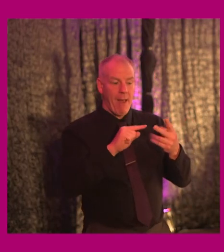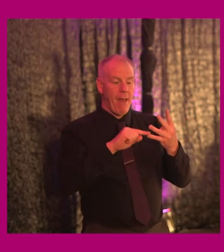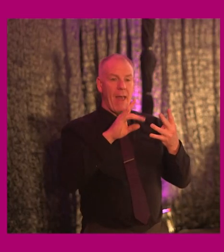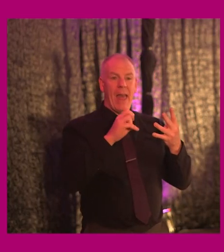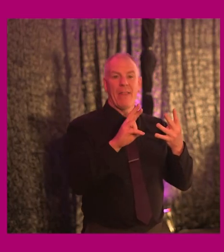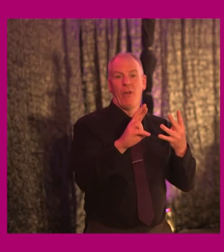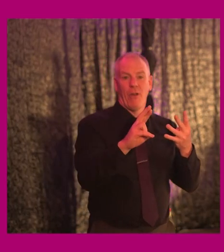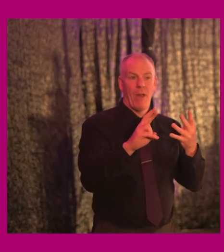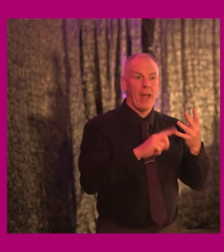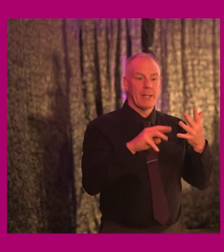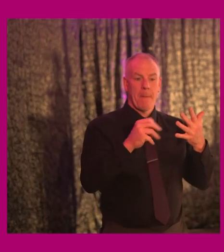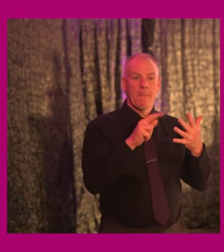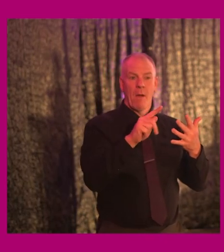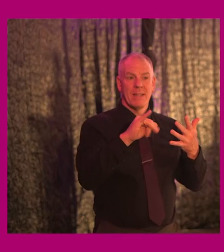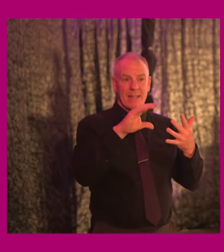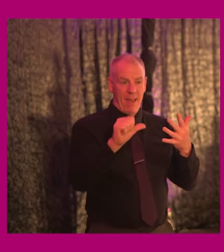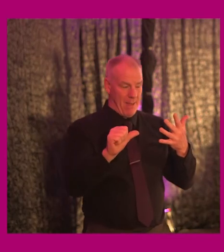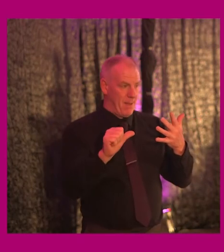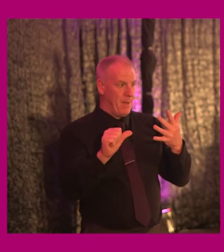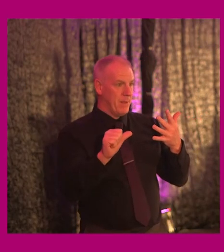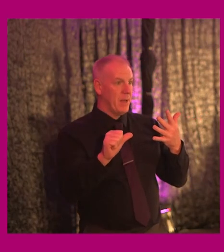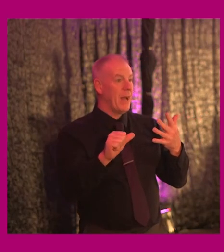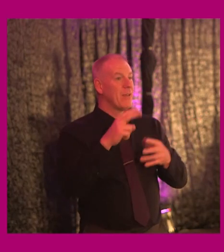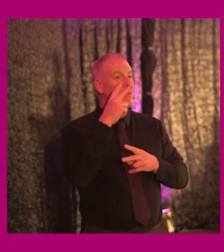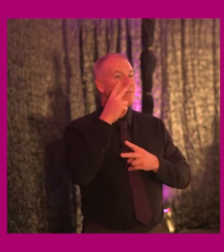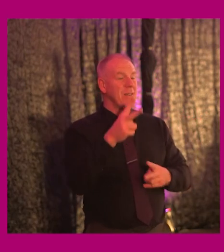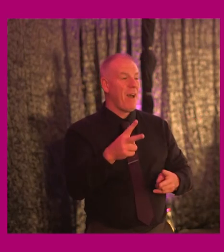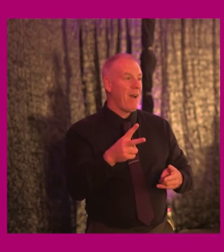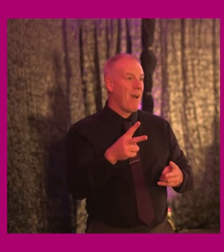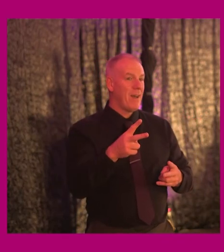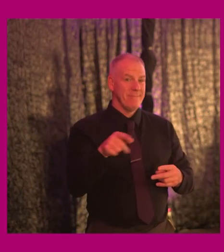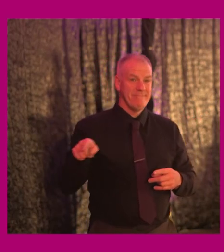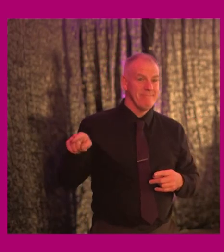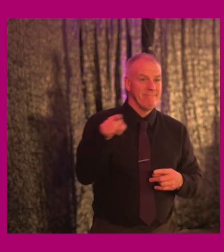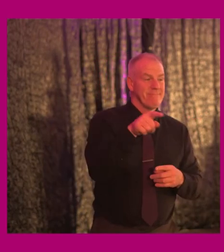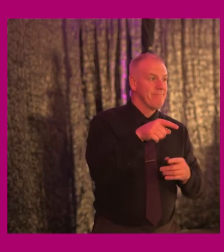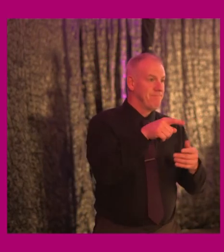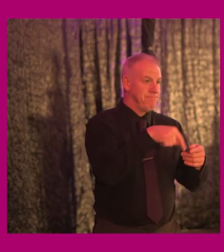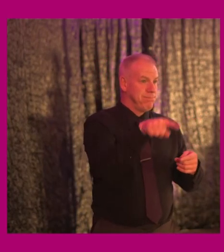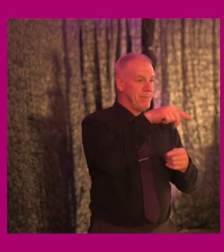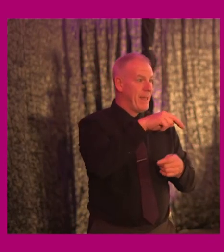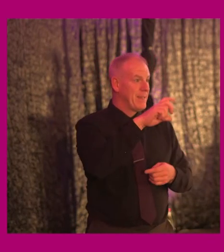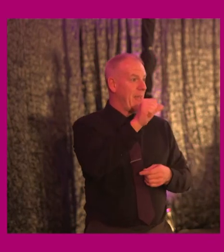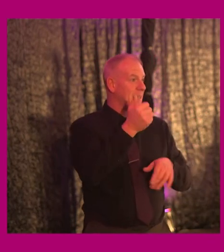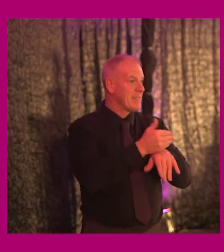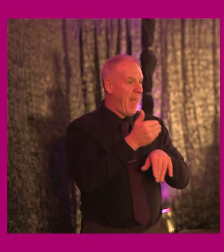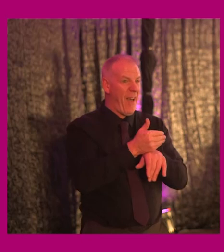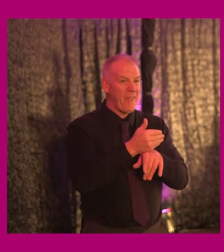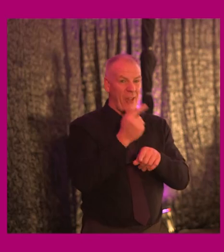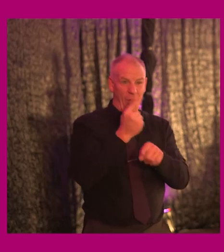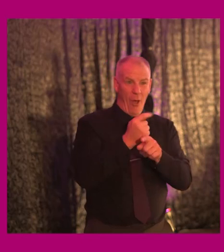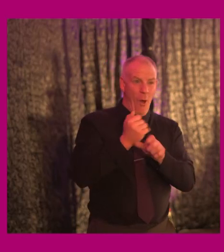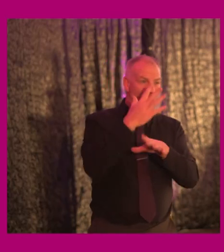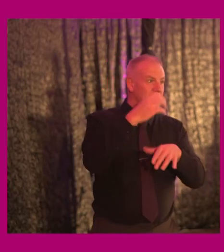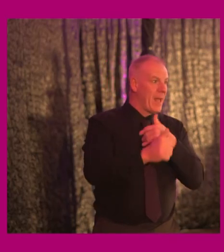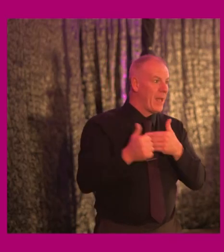and Martina McTiernan. And as you'll have seen, there's a whole, uh, whole host of NDA staff around who've been providing support